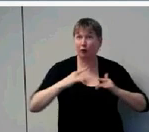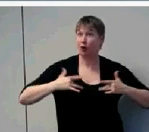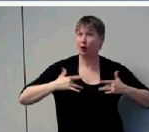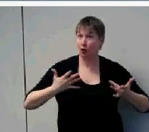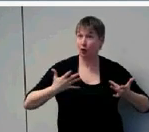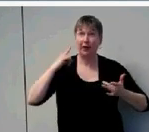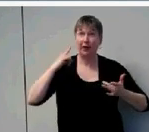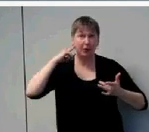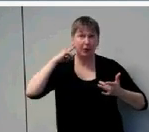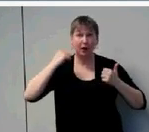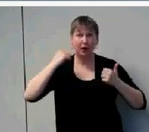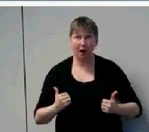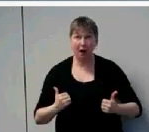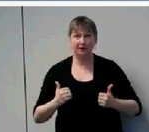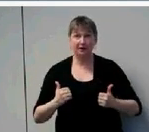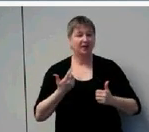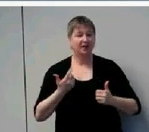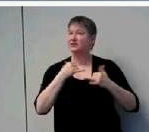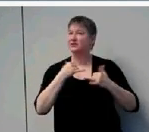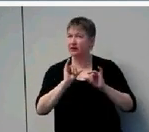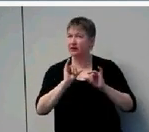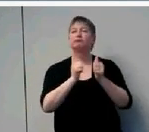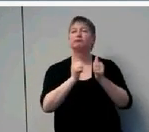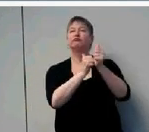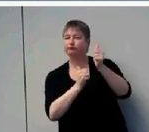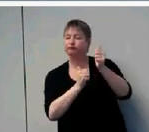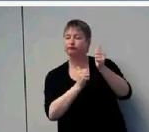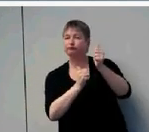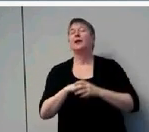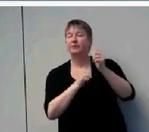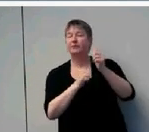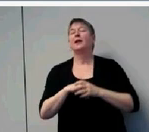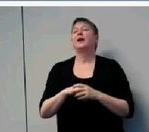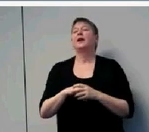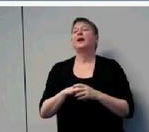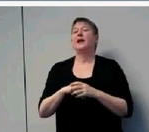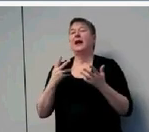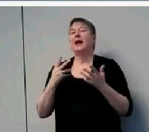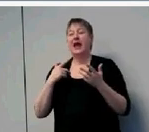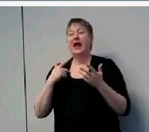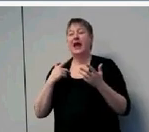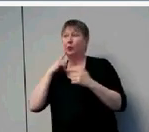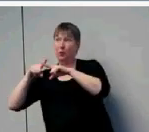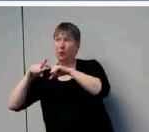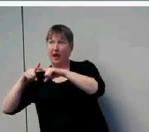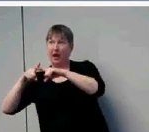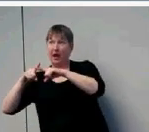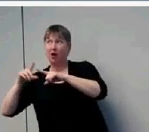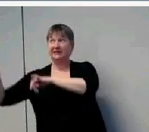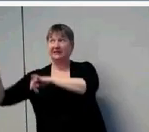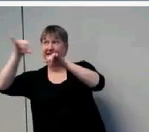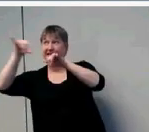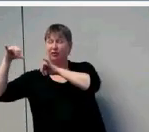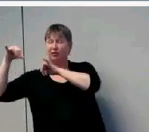reliance only on standardized measures to ascertain whether children need support. So my overarching